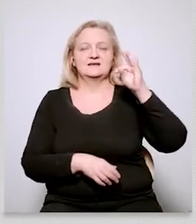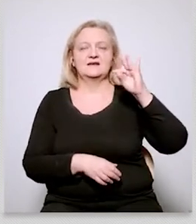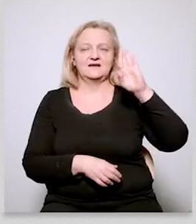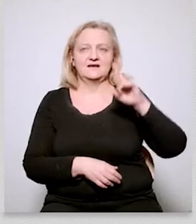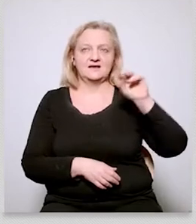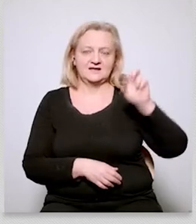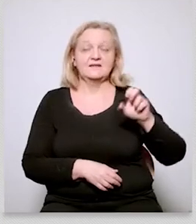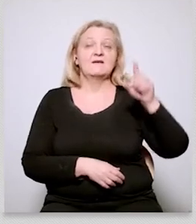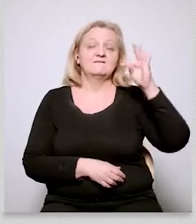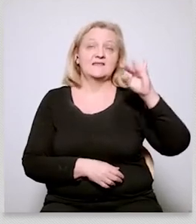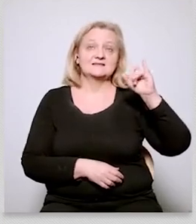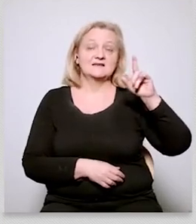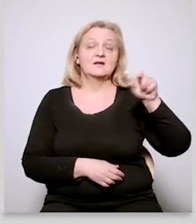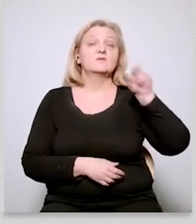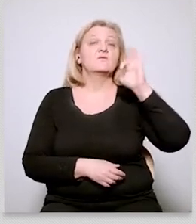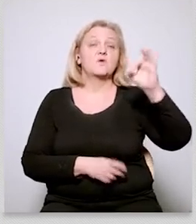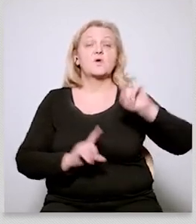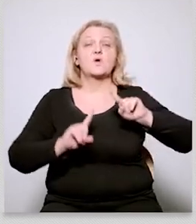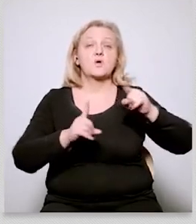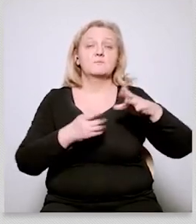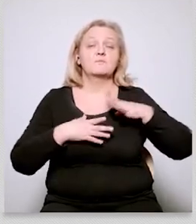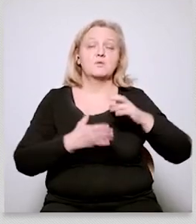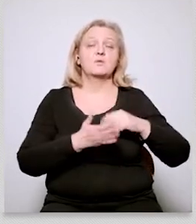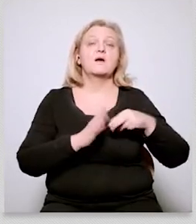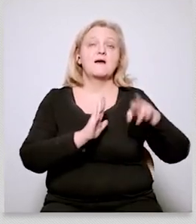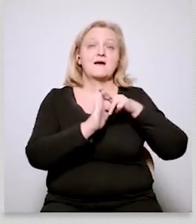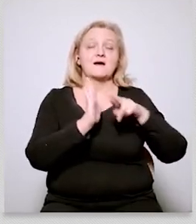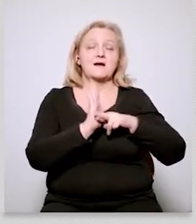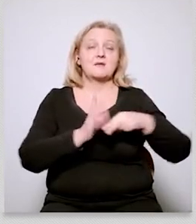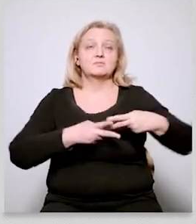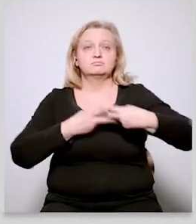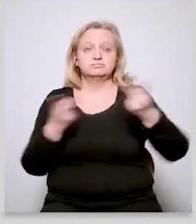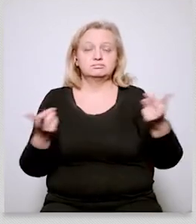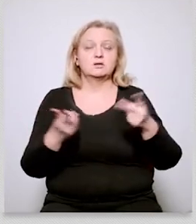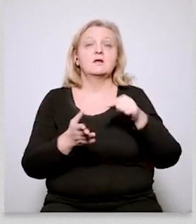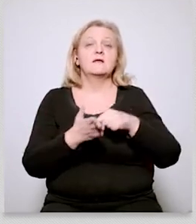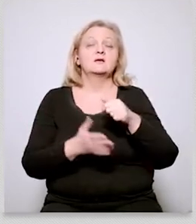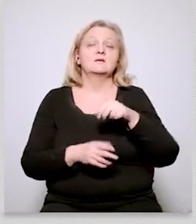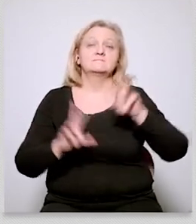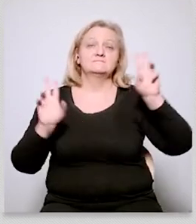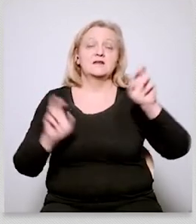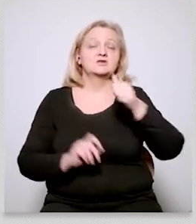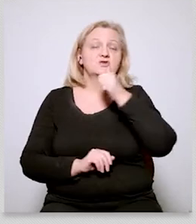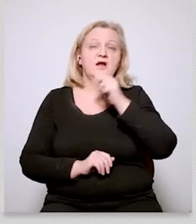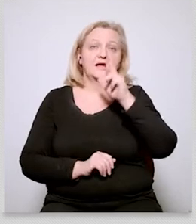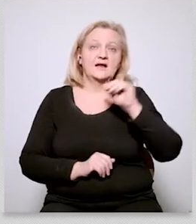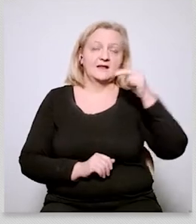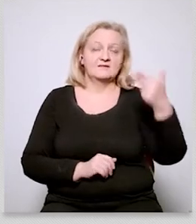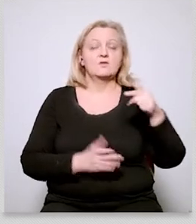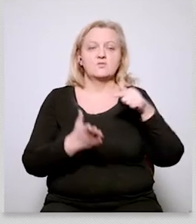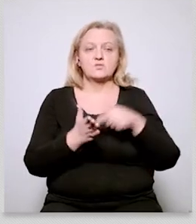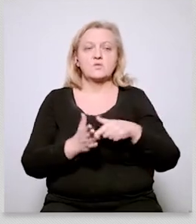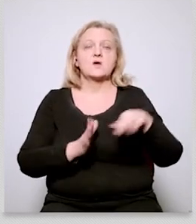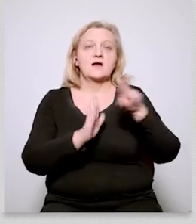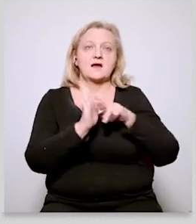um which basically gave the inspiration for for today's um uh debate